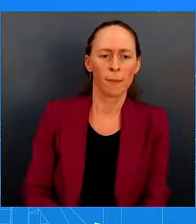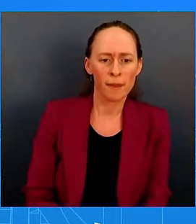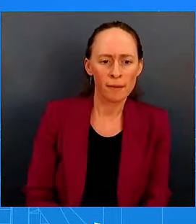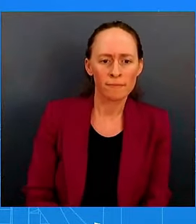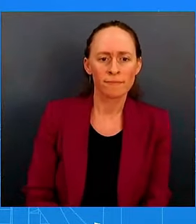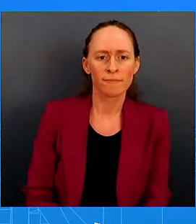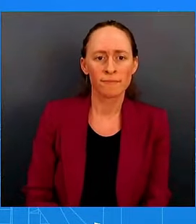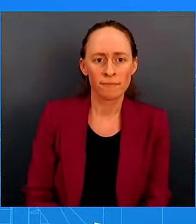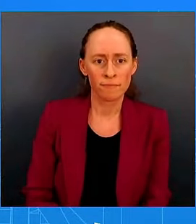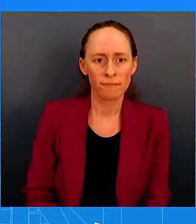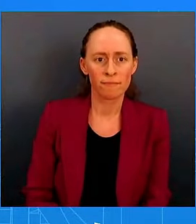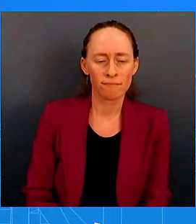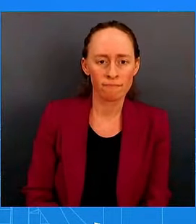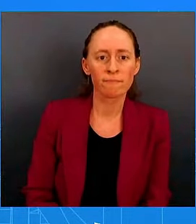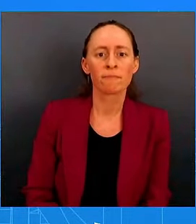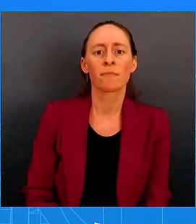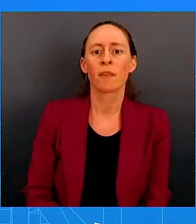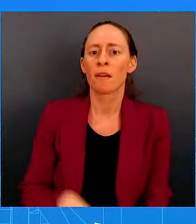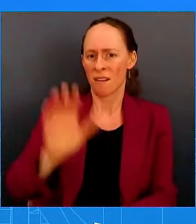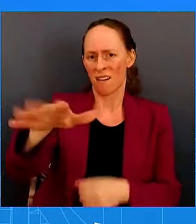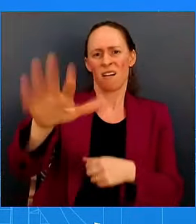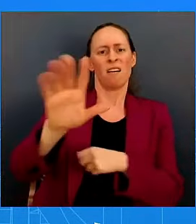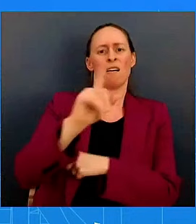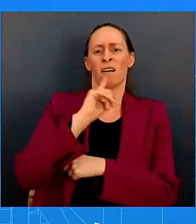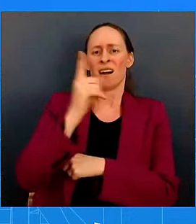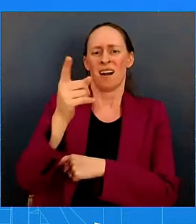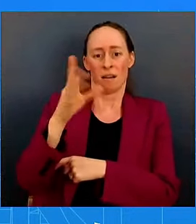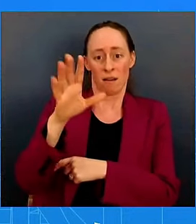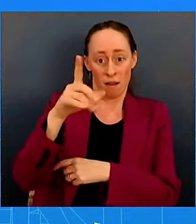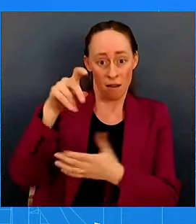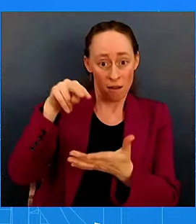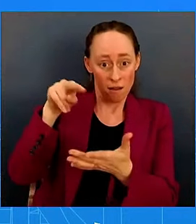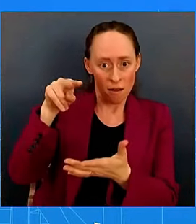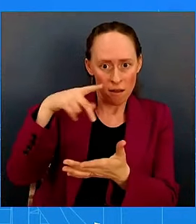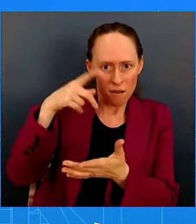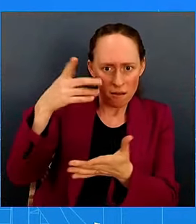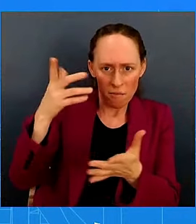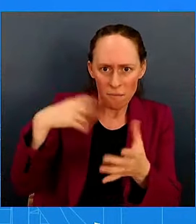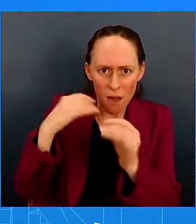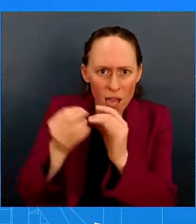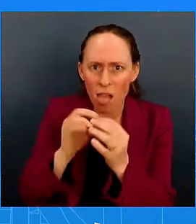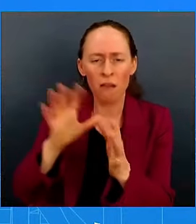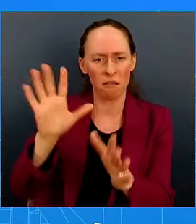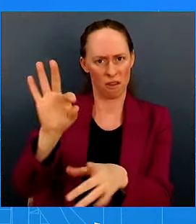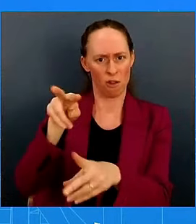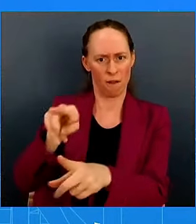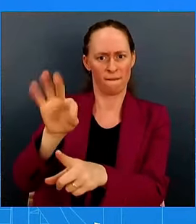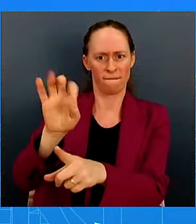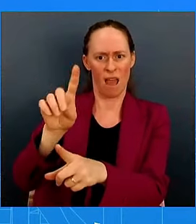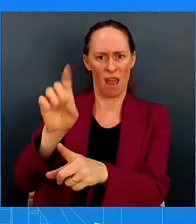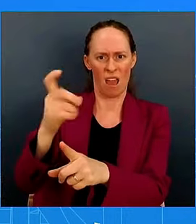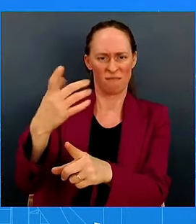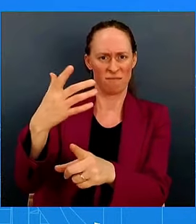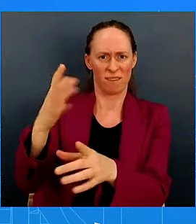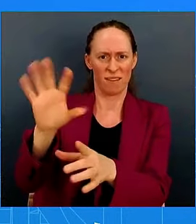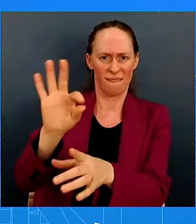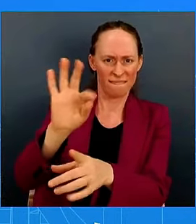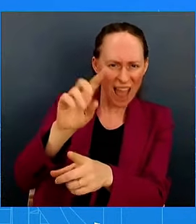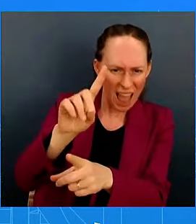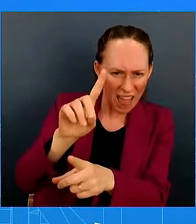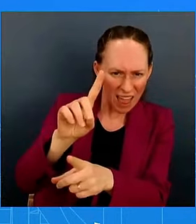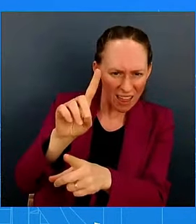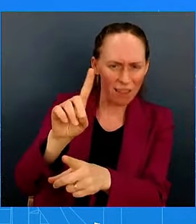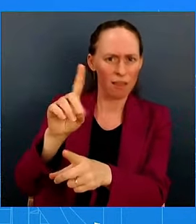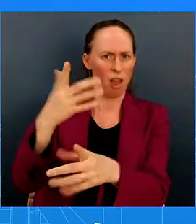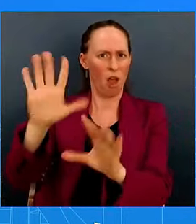what the Fed has done. I mean, the data shows, right? The fact is that we have seen inflation coming down. That is